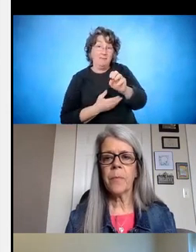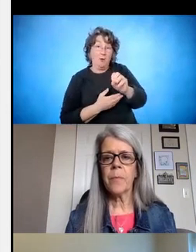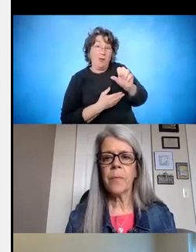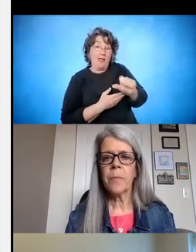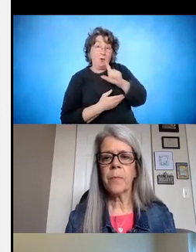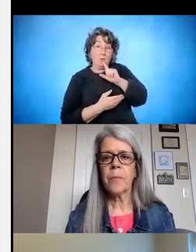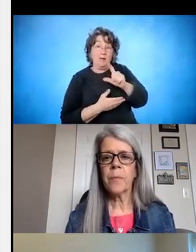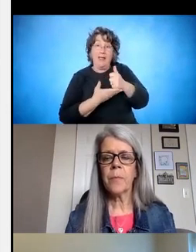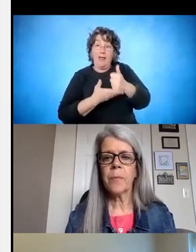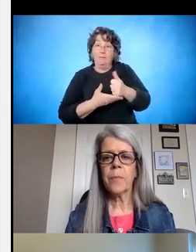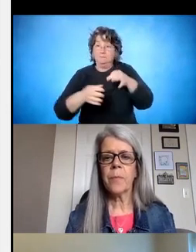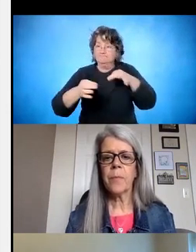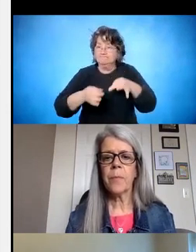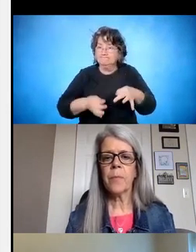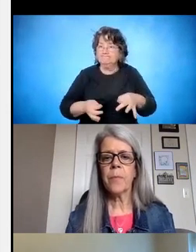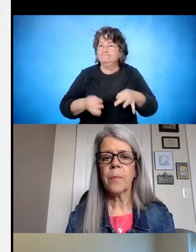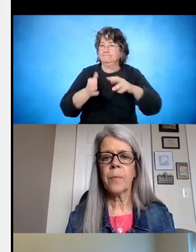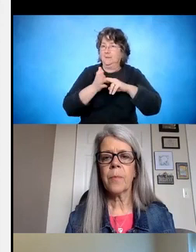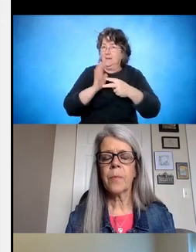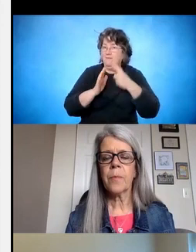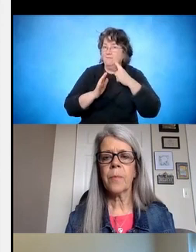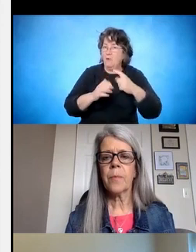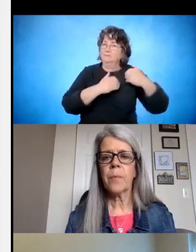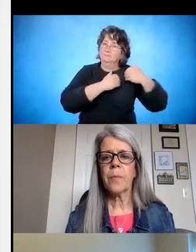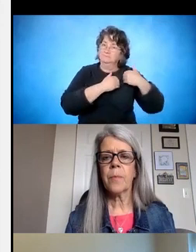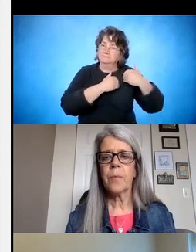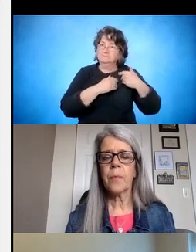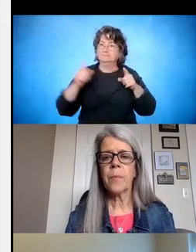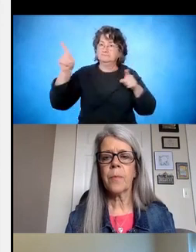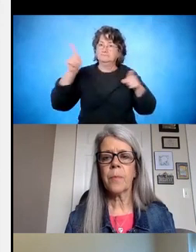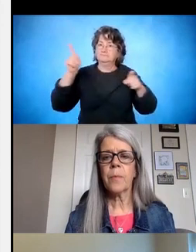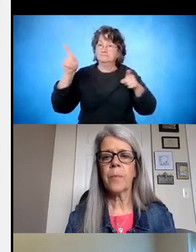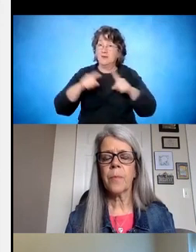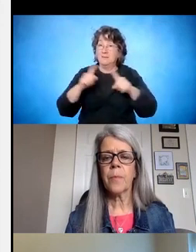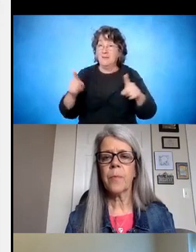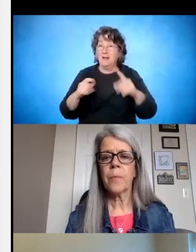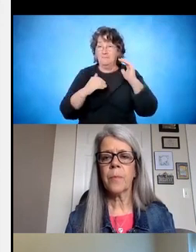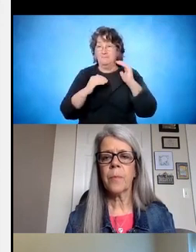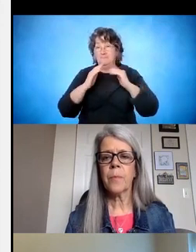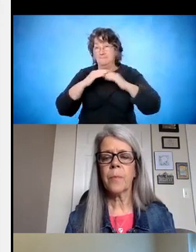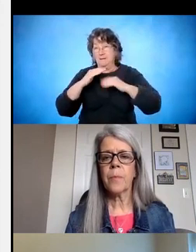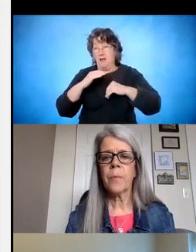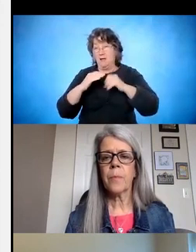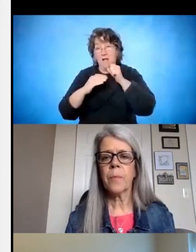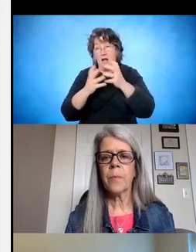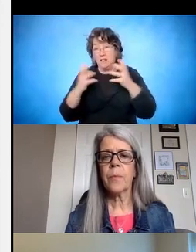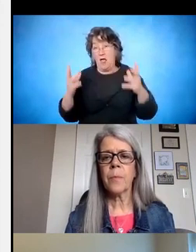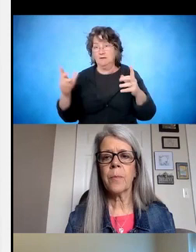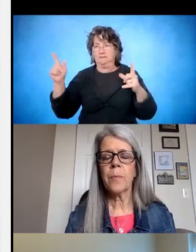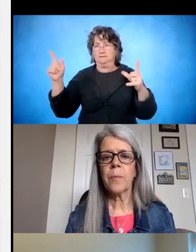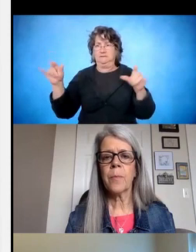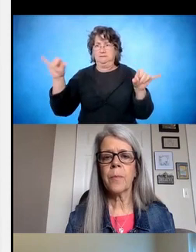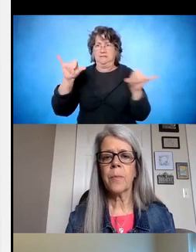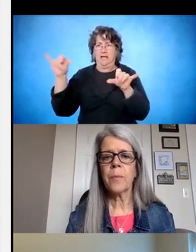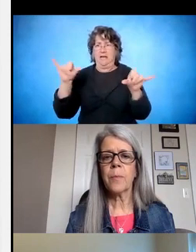responsibilities between the entities, and it really helps us try and minimize the duplication as much as possible. And I know Kirsten just went over